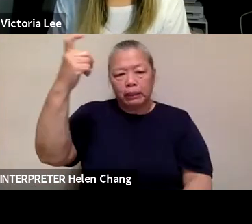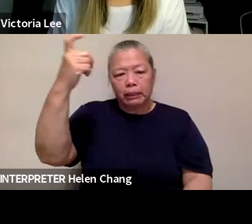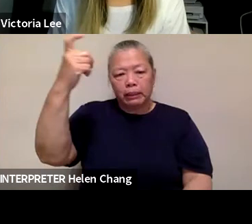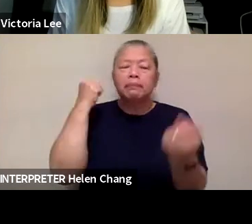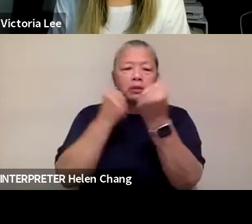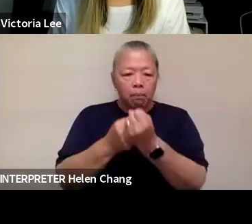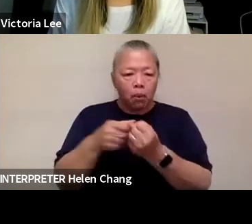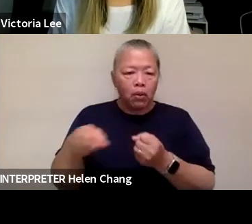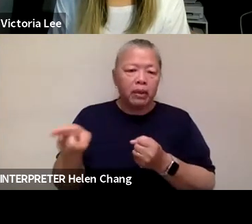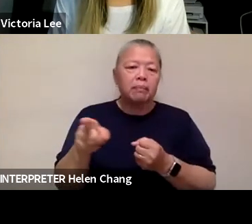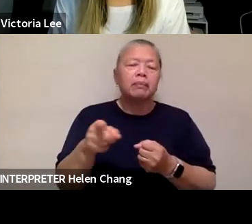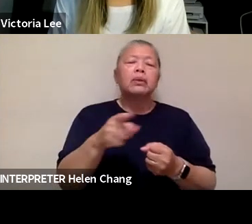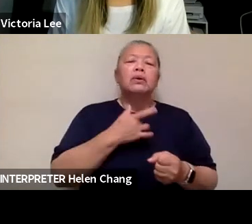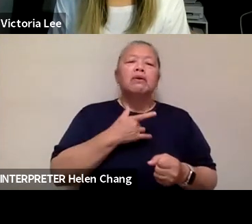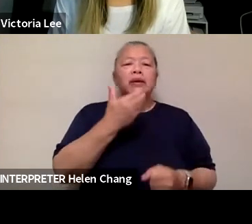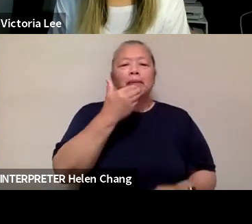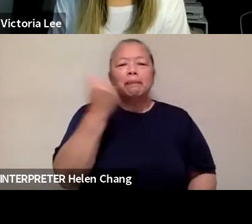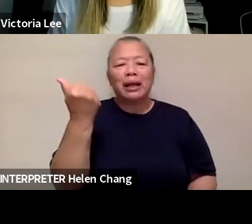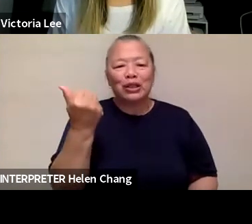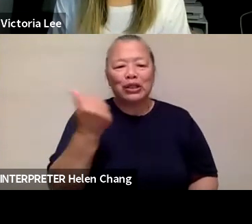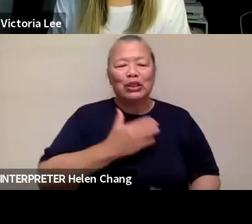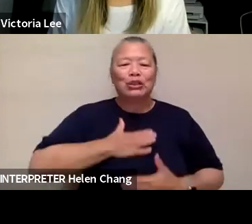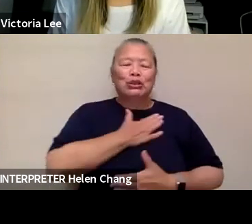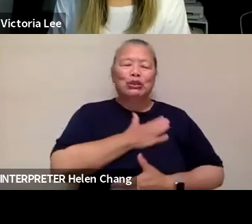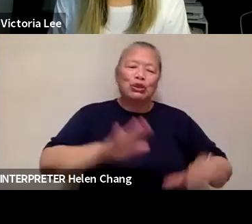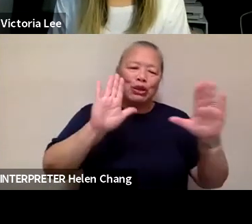and you'll enjoy great food and great experiences.